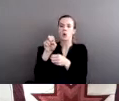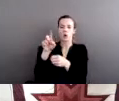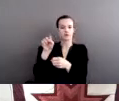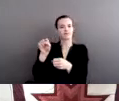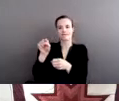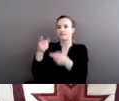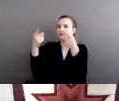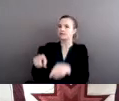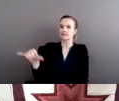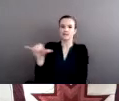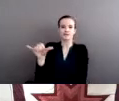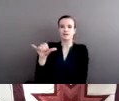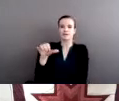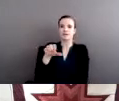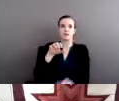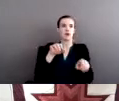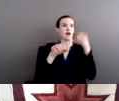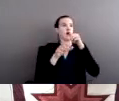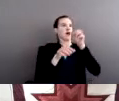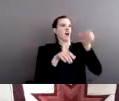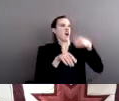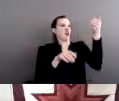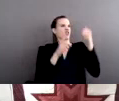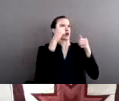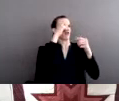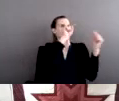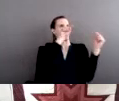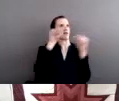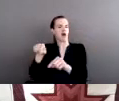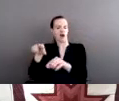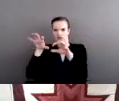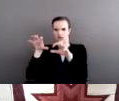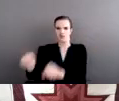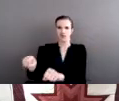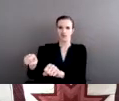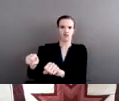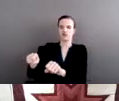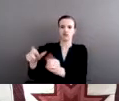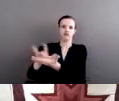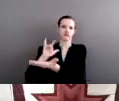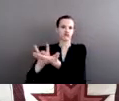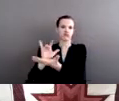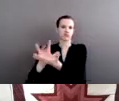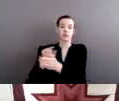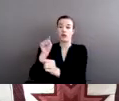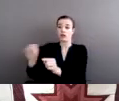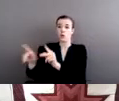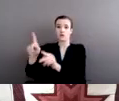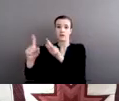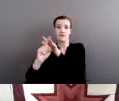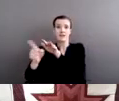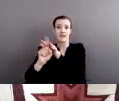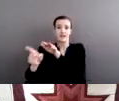the context of foreign governments, right? Where there are people fleeing or people migrating, often against their